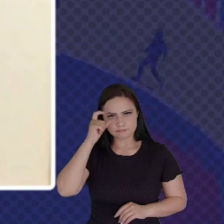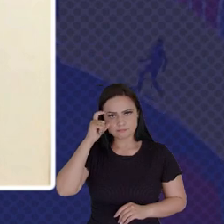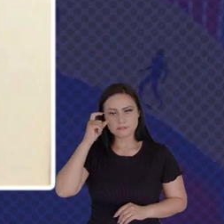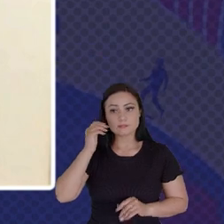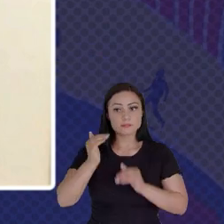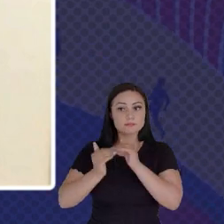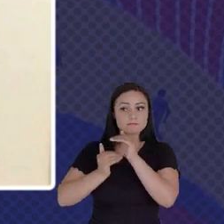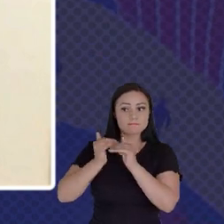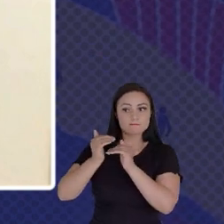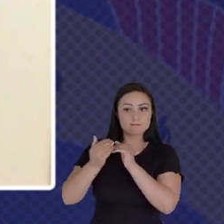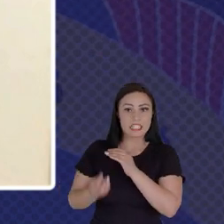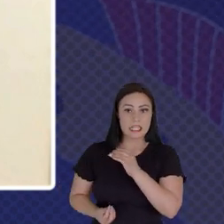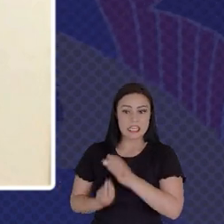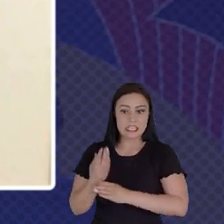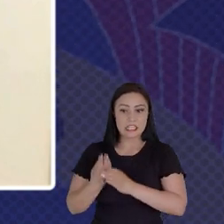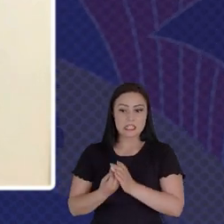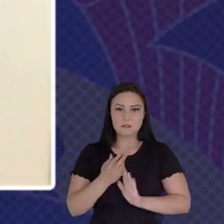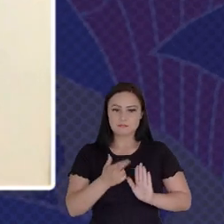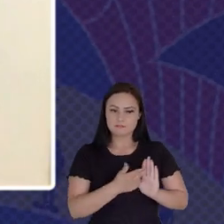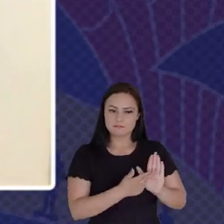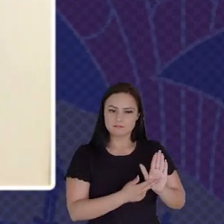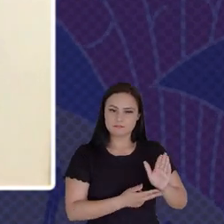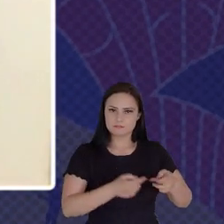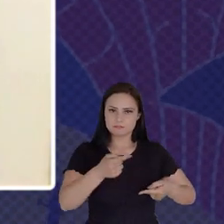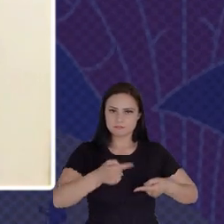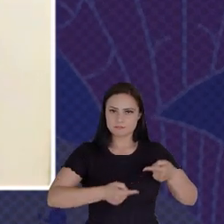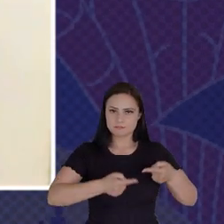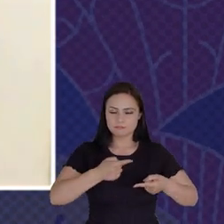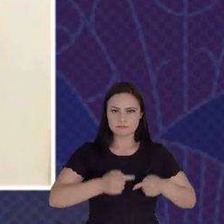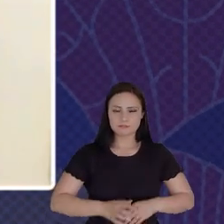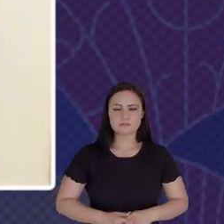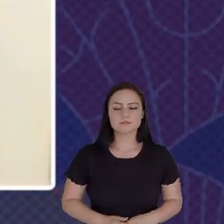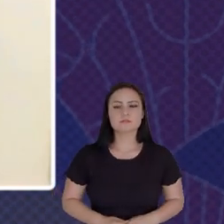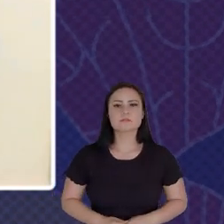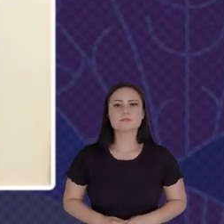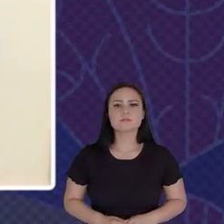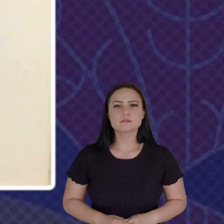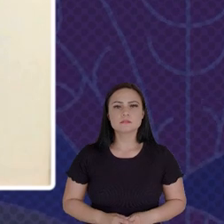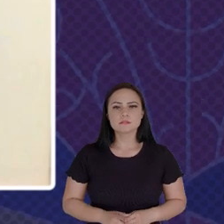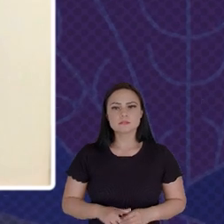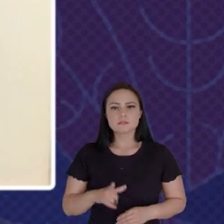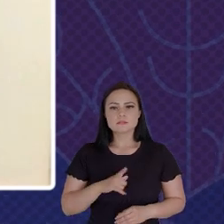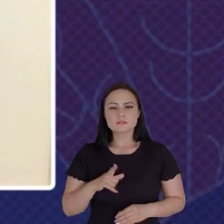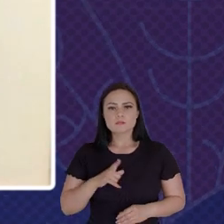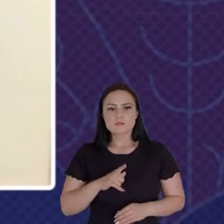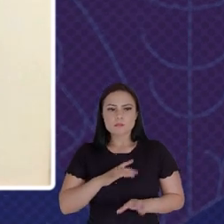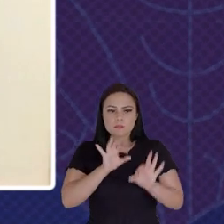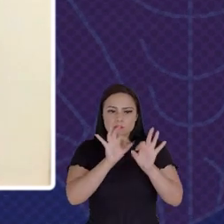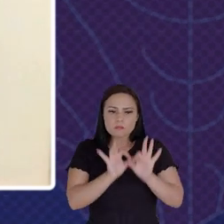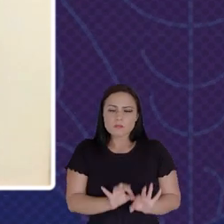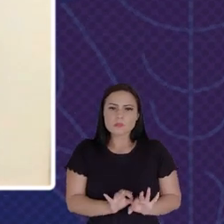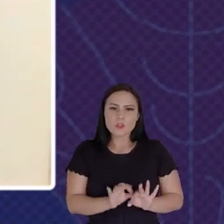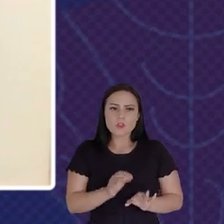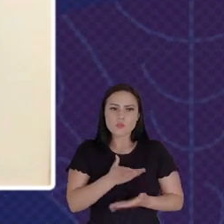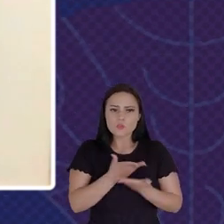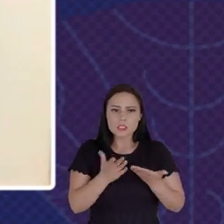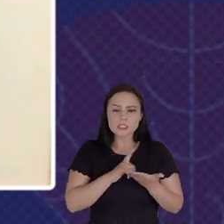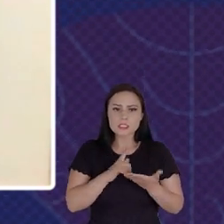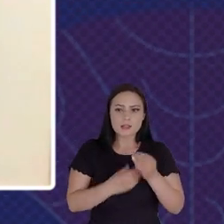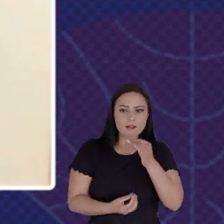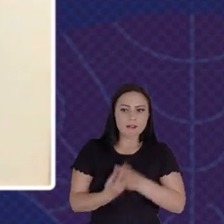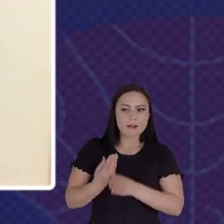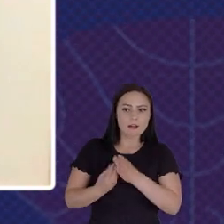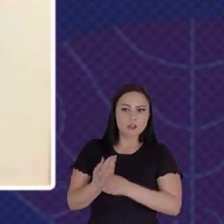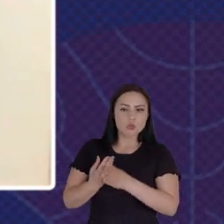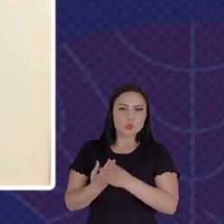Regulations Policies Legal Instruments Whatever It Is That You Want To Utilize Within Your